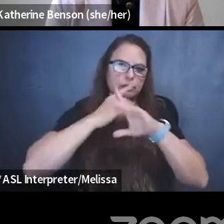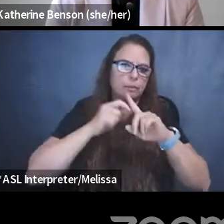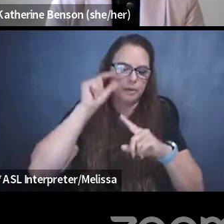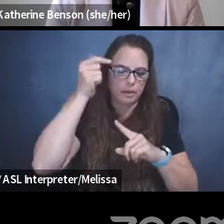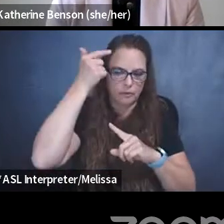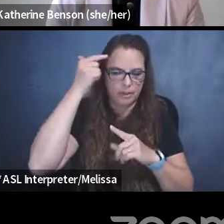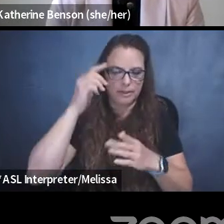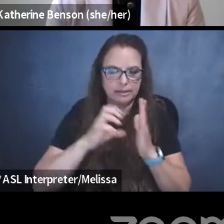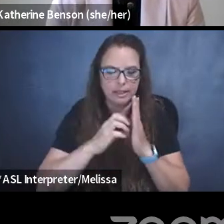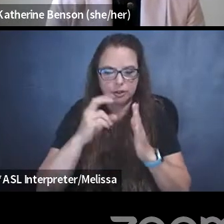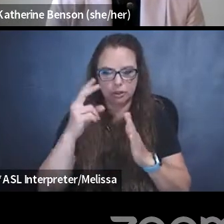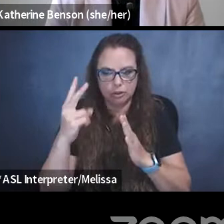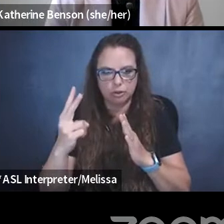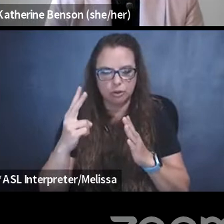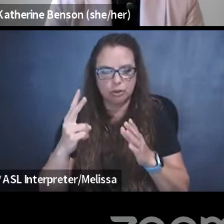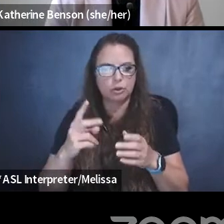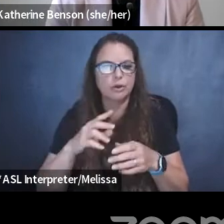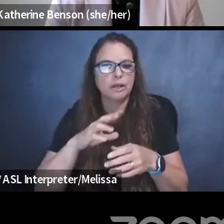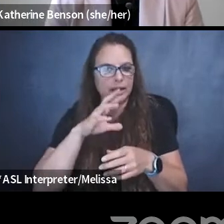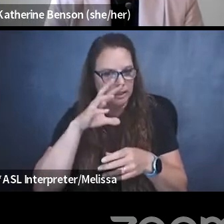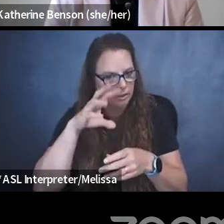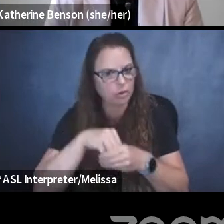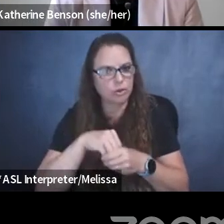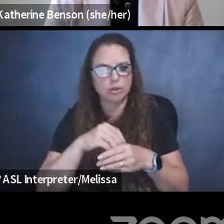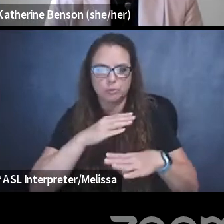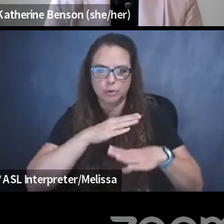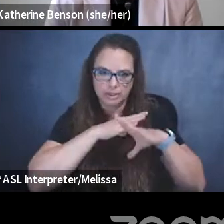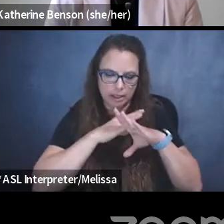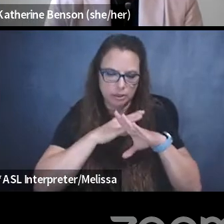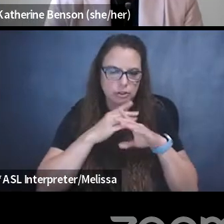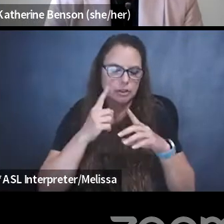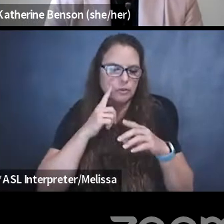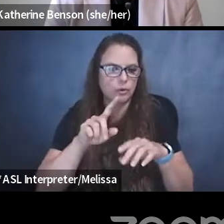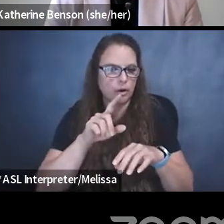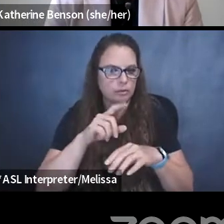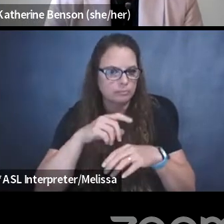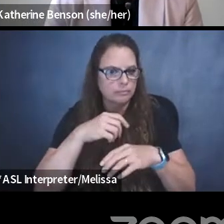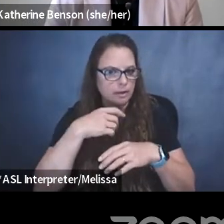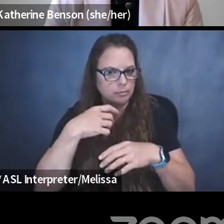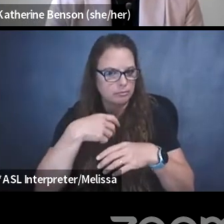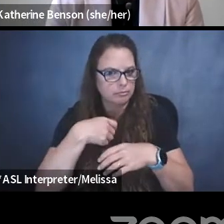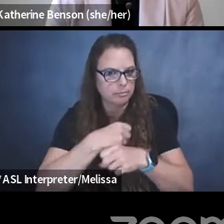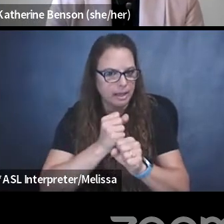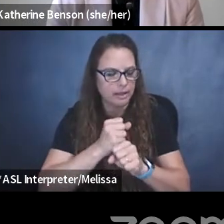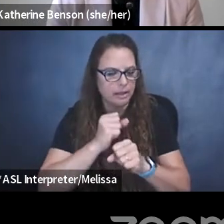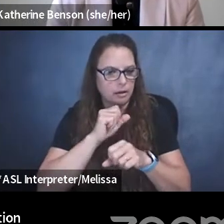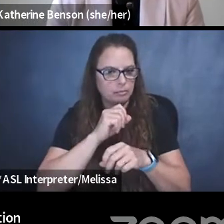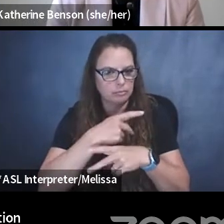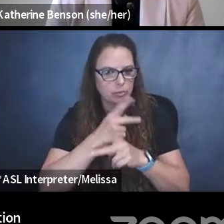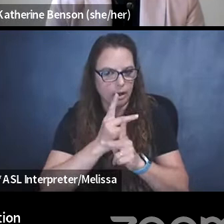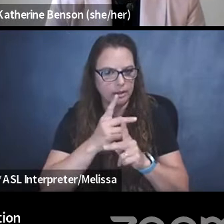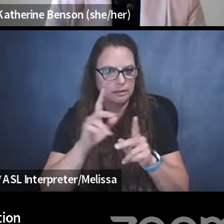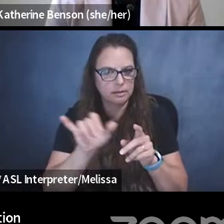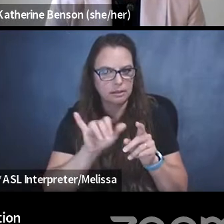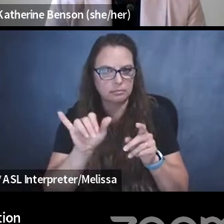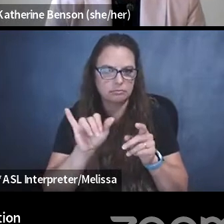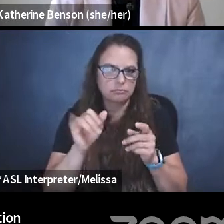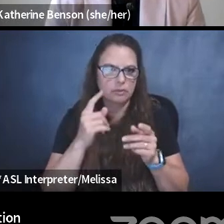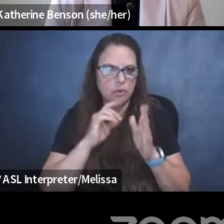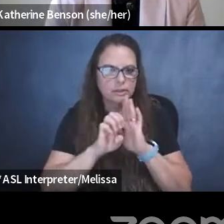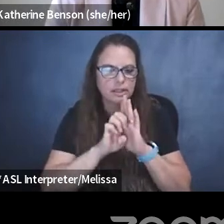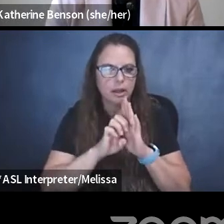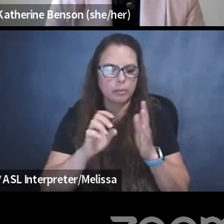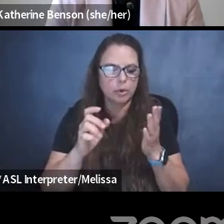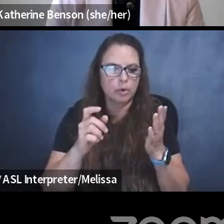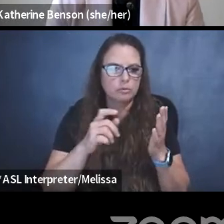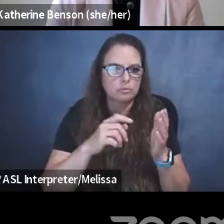and media guarantee includes protection for journalistic work product, as well as, or such as a reporter's personal notes, recording